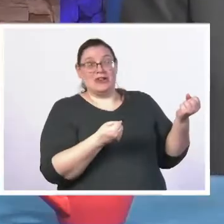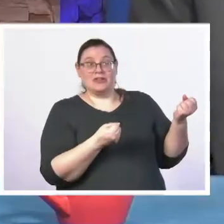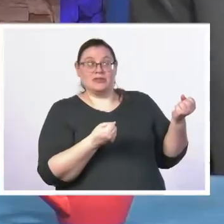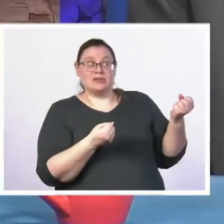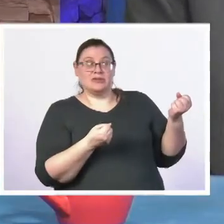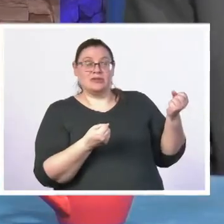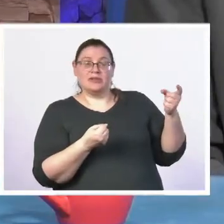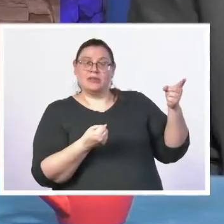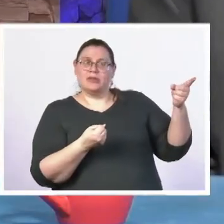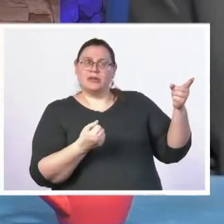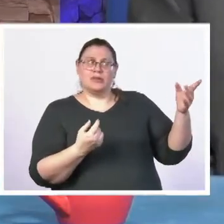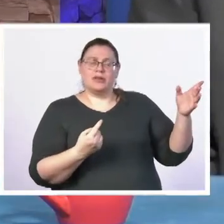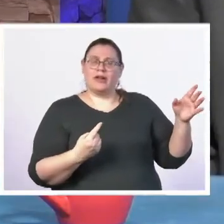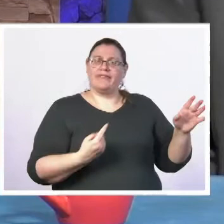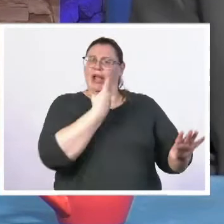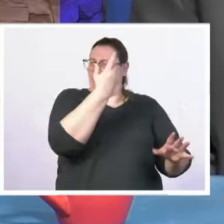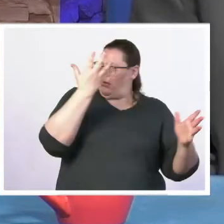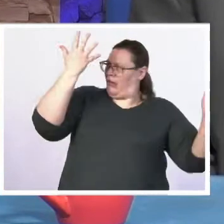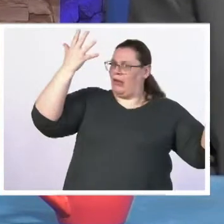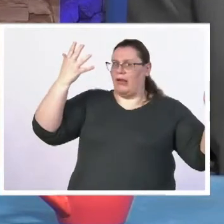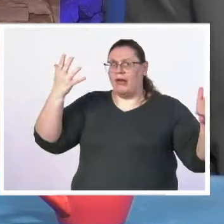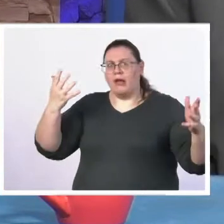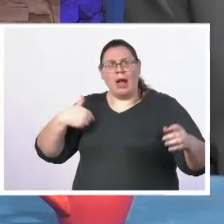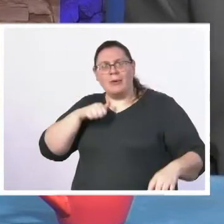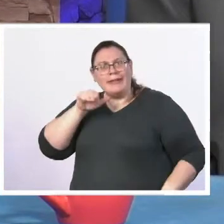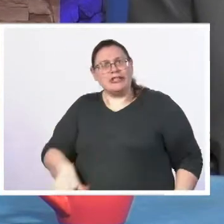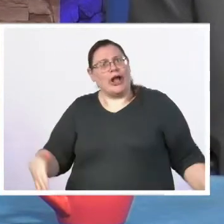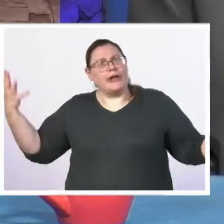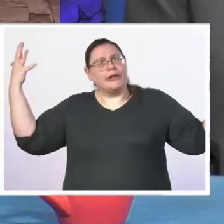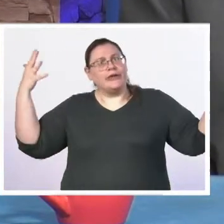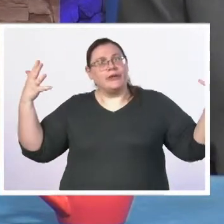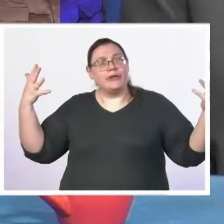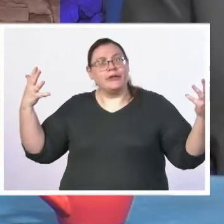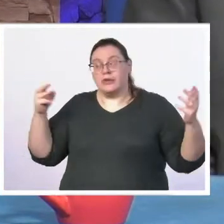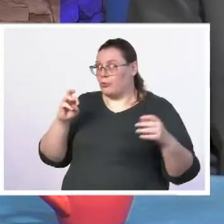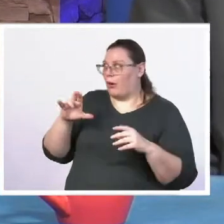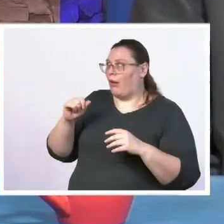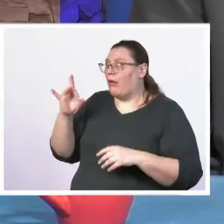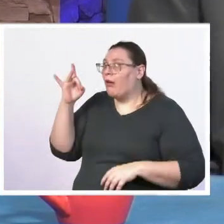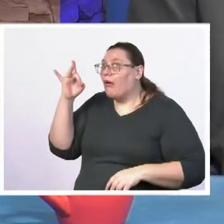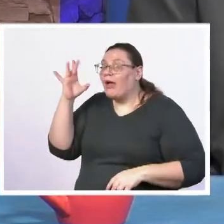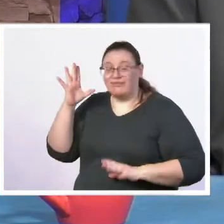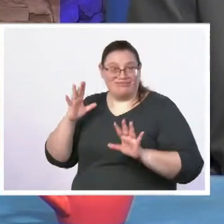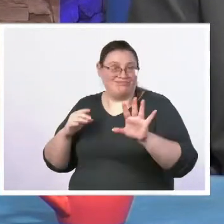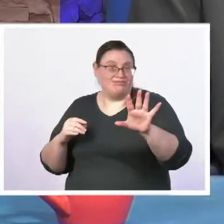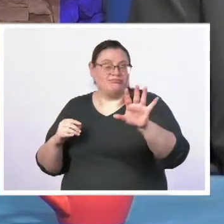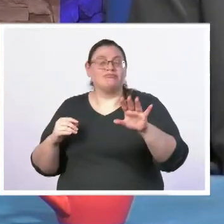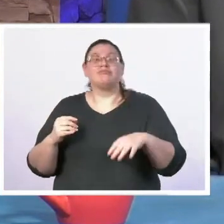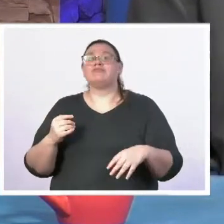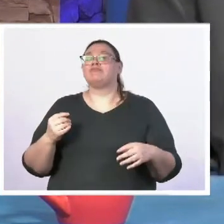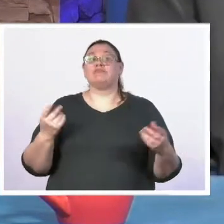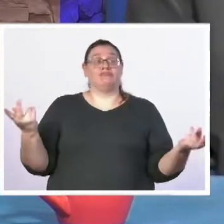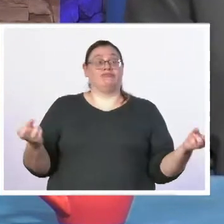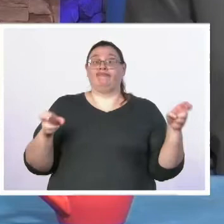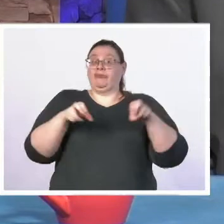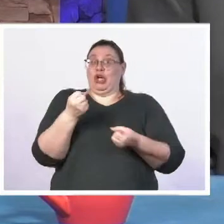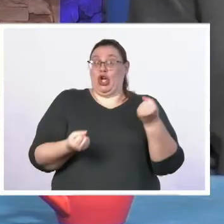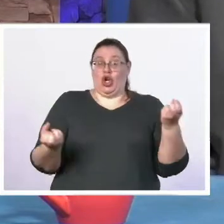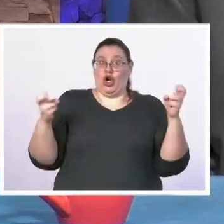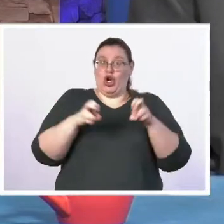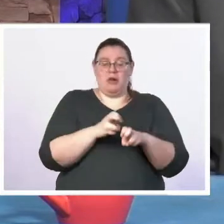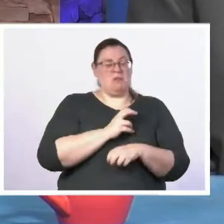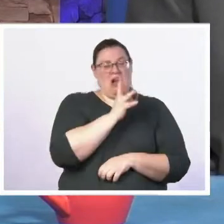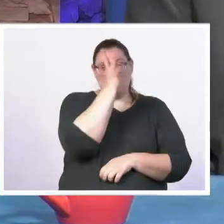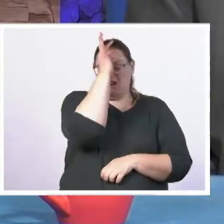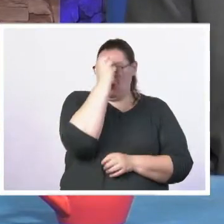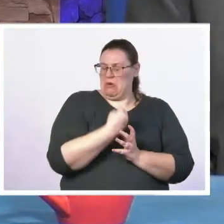who immediately took offense that he was being called a child oh no so we got in the car